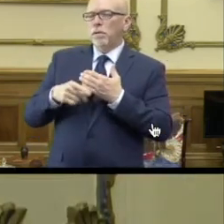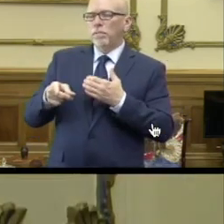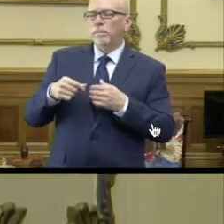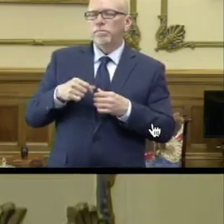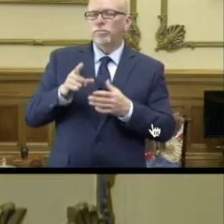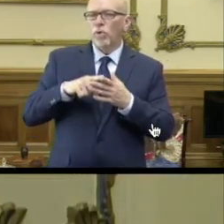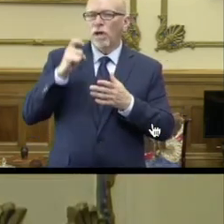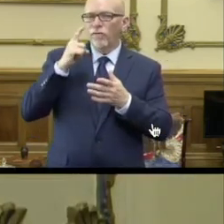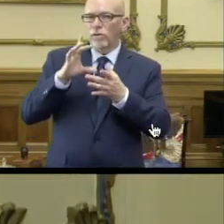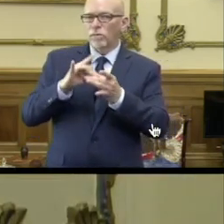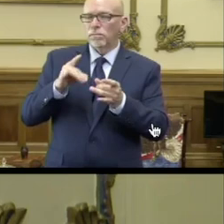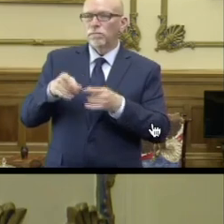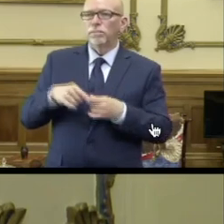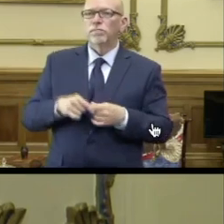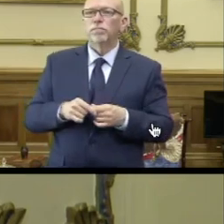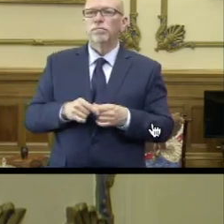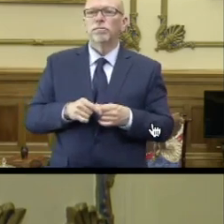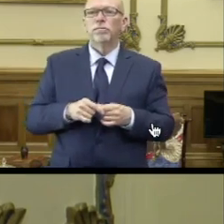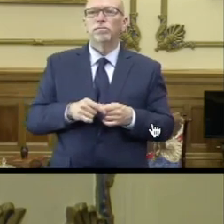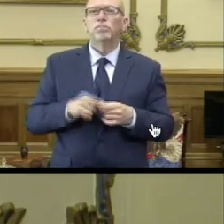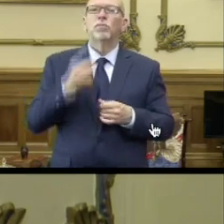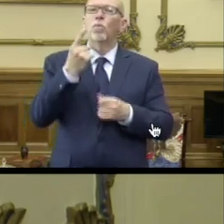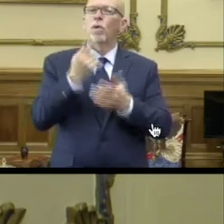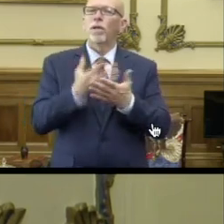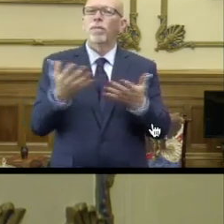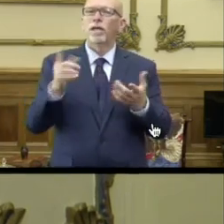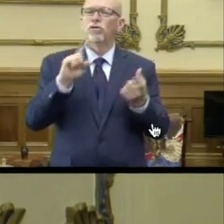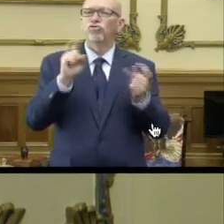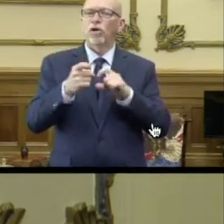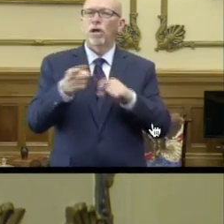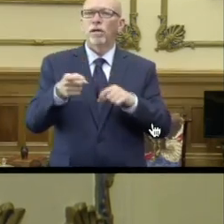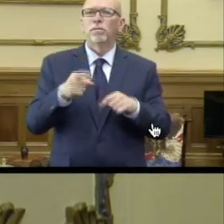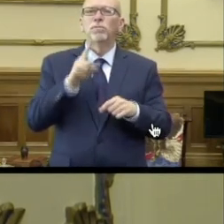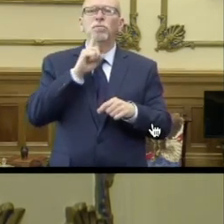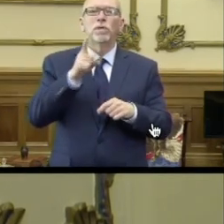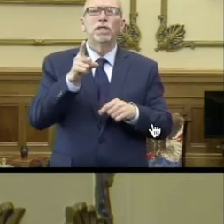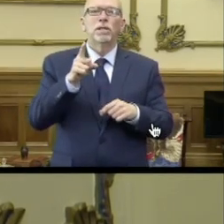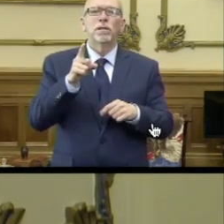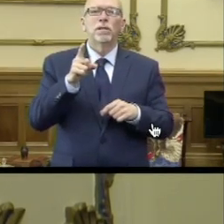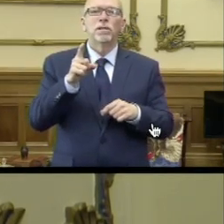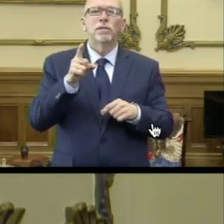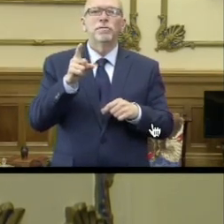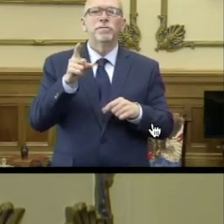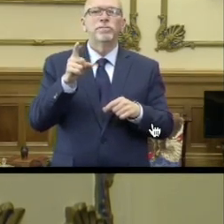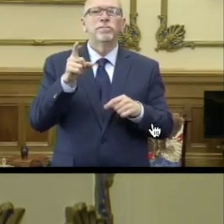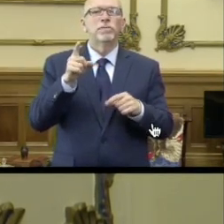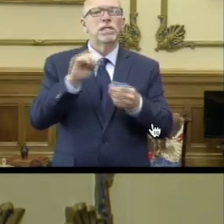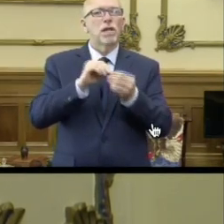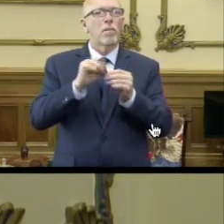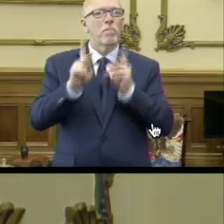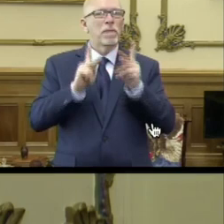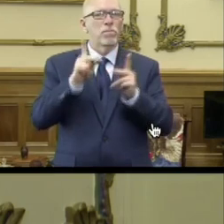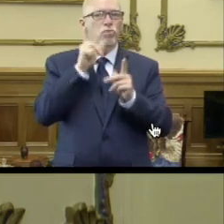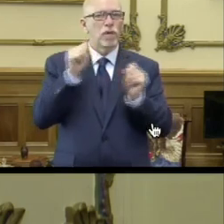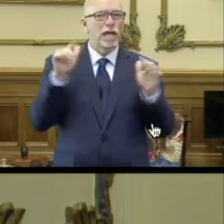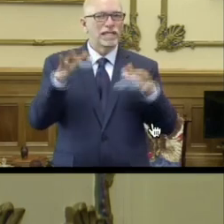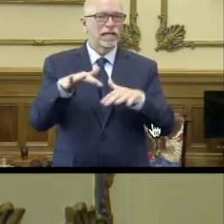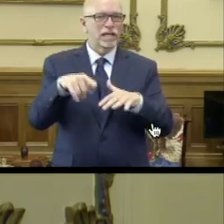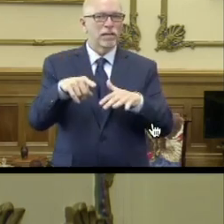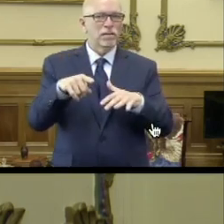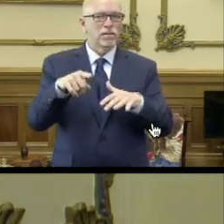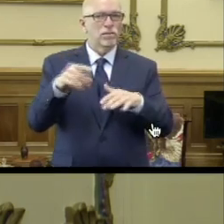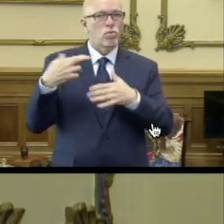what the governor has said, that the one thing that has changed is really the lifting of the number of people who could attend a